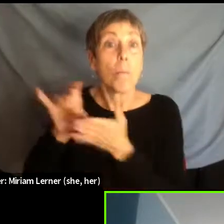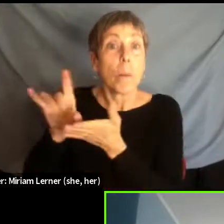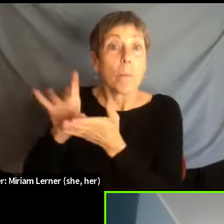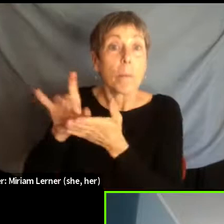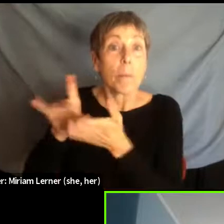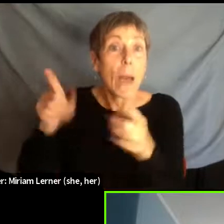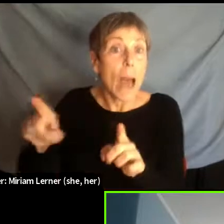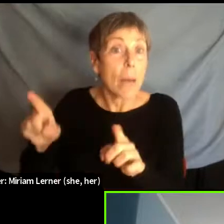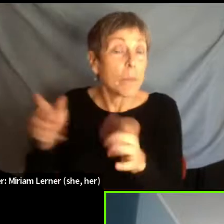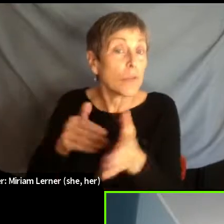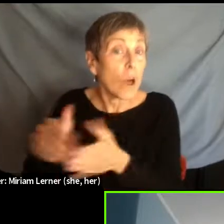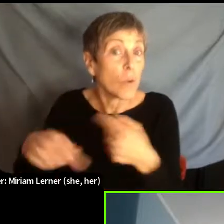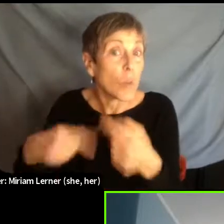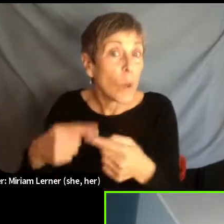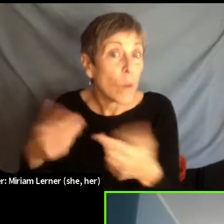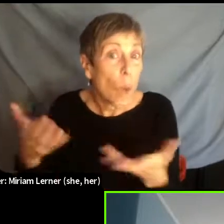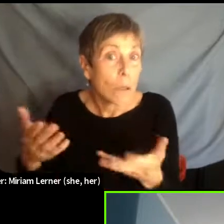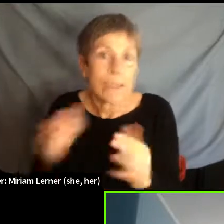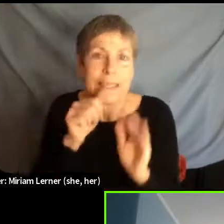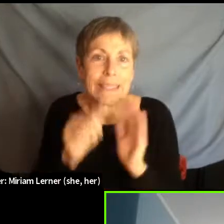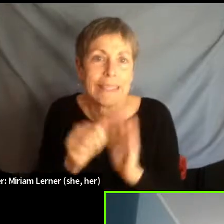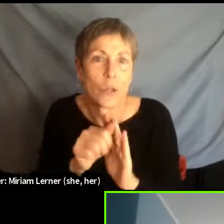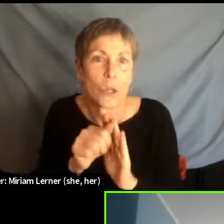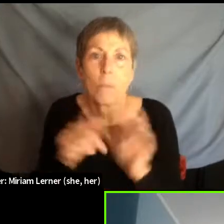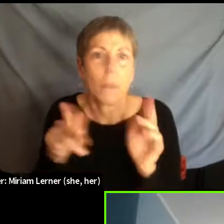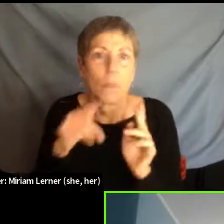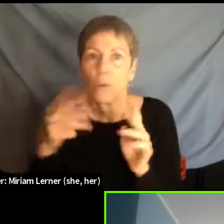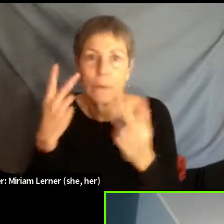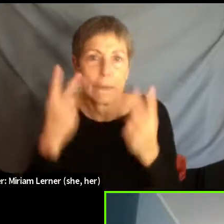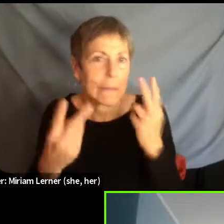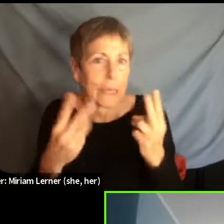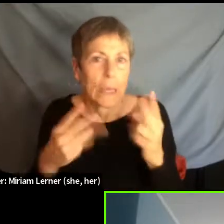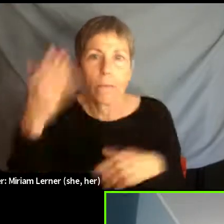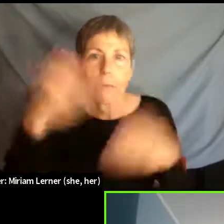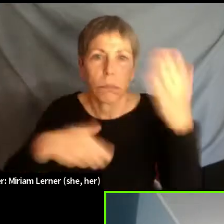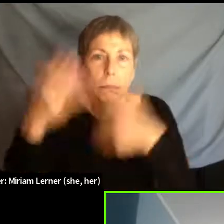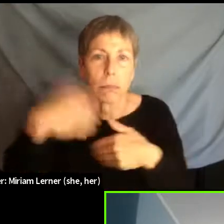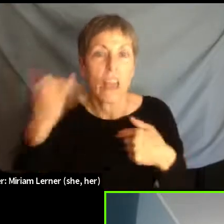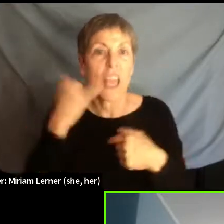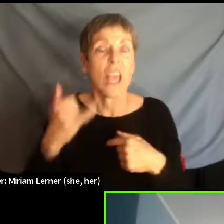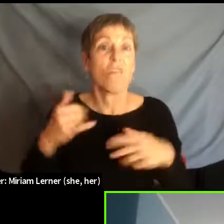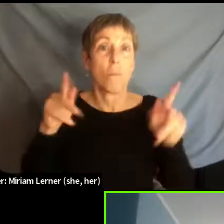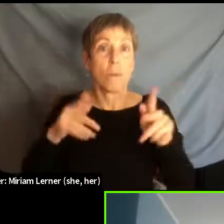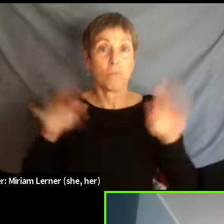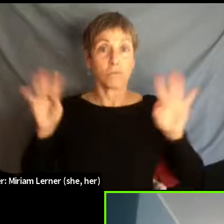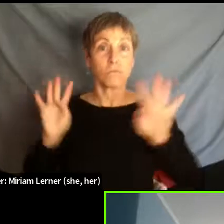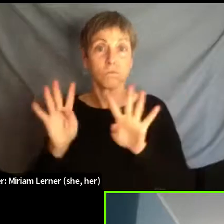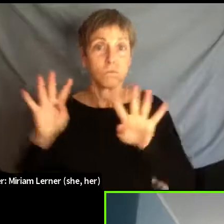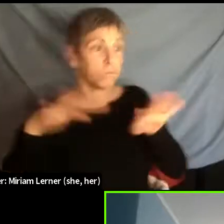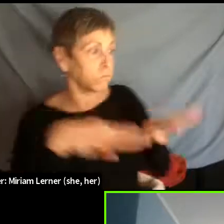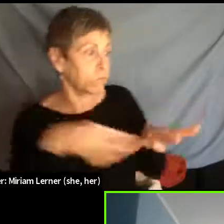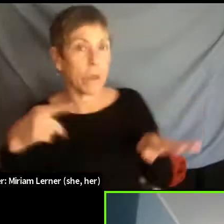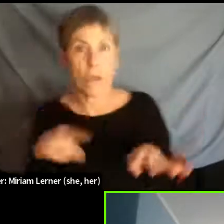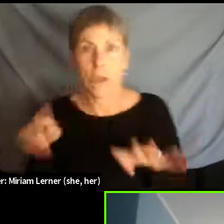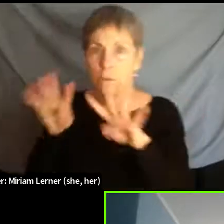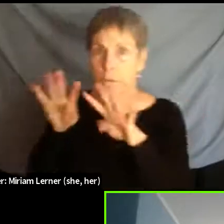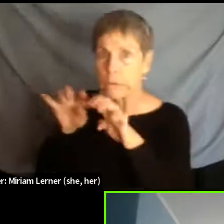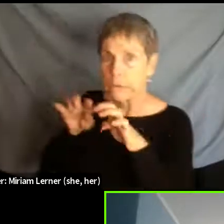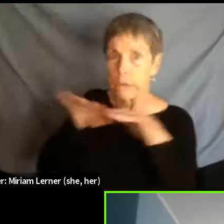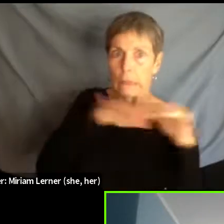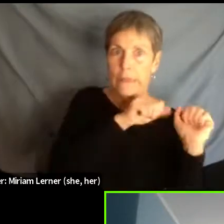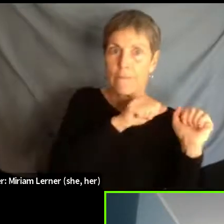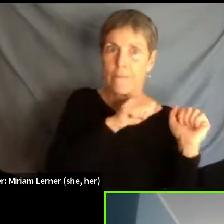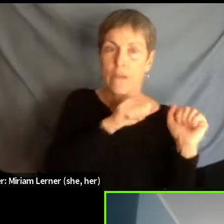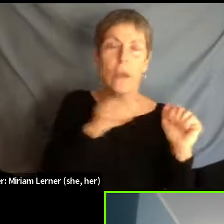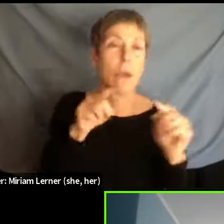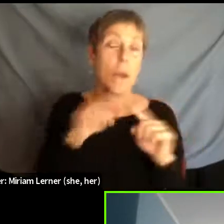on it, when it's done in secret. So, you know, people power does make a difference. But the brutality at the northern